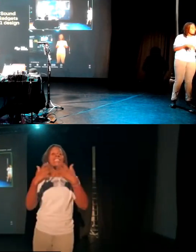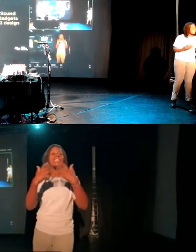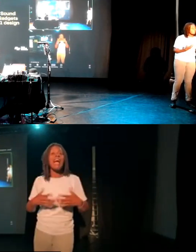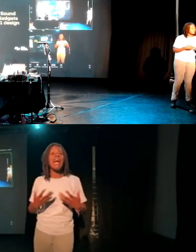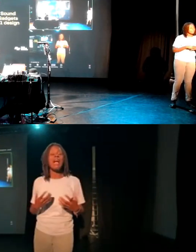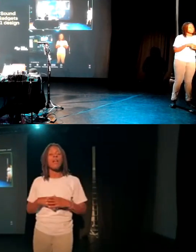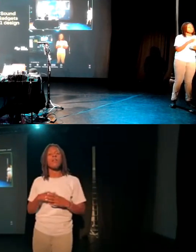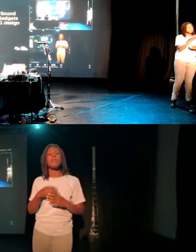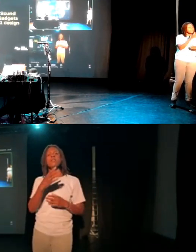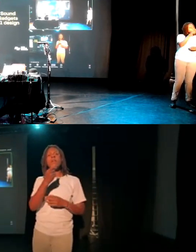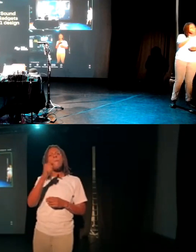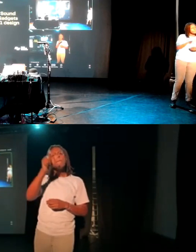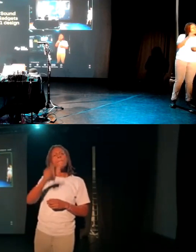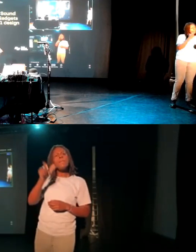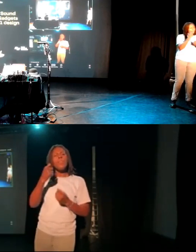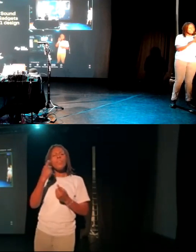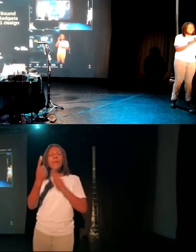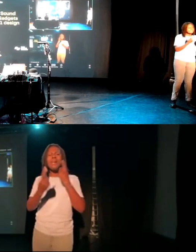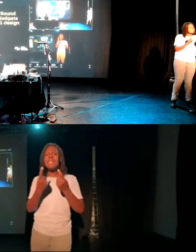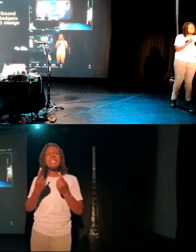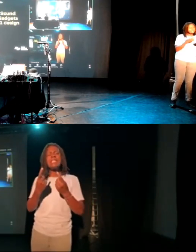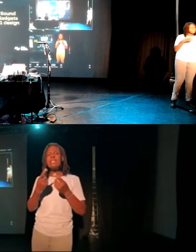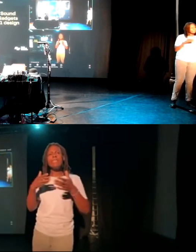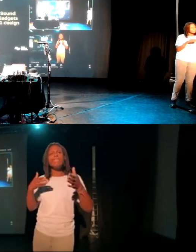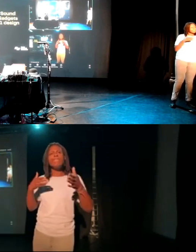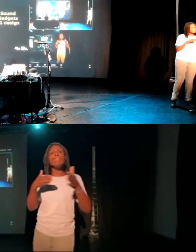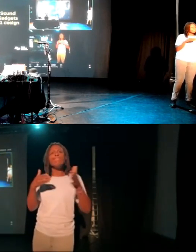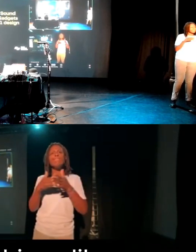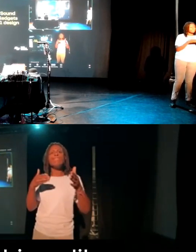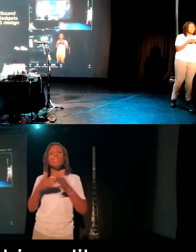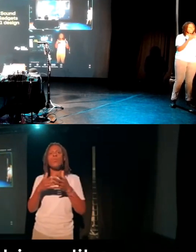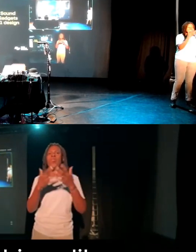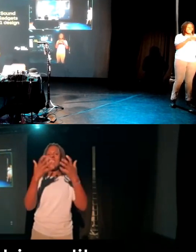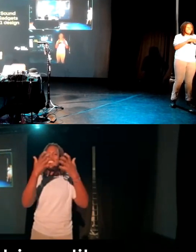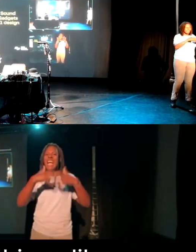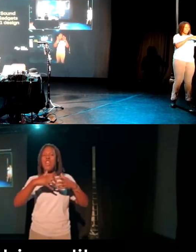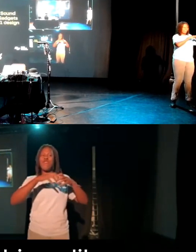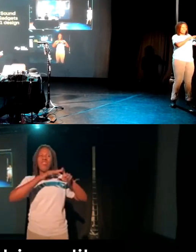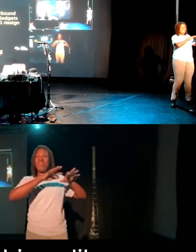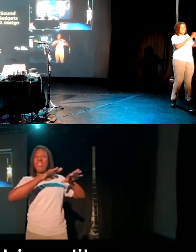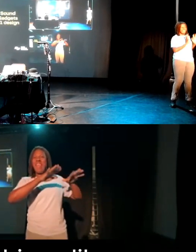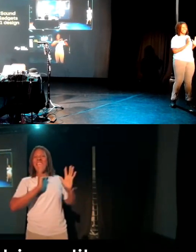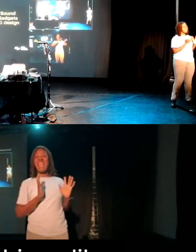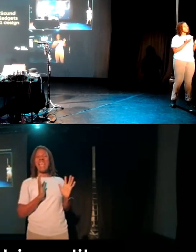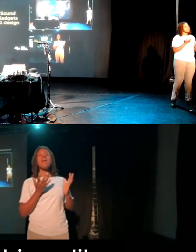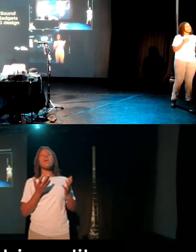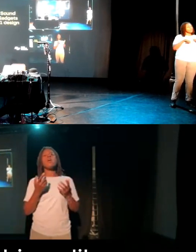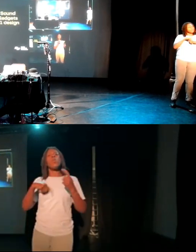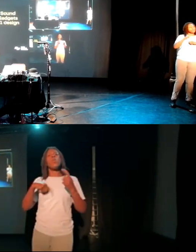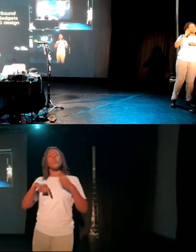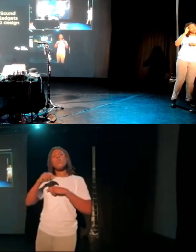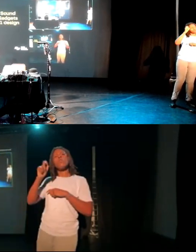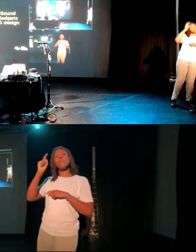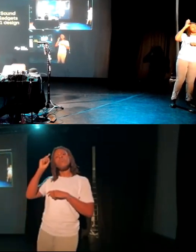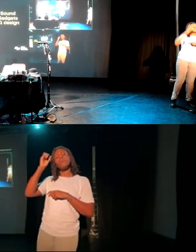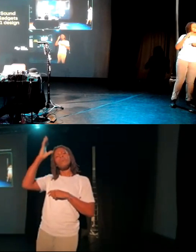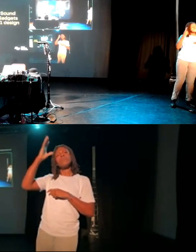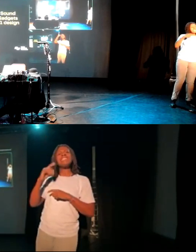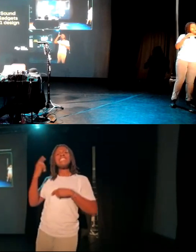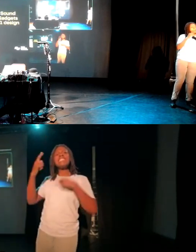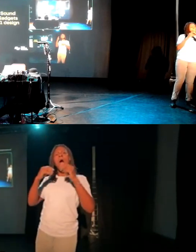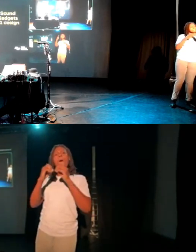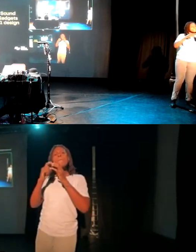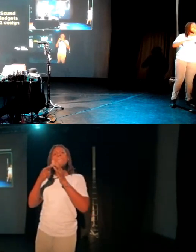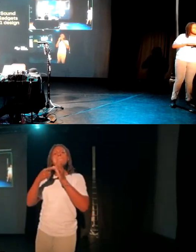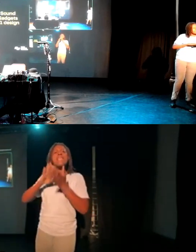like were struggling with the technologies that already existed. We kind of had a good knowledge of things like sound beam. We had some knowledge of the stuff